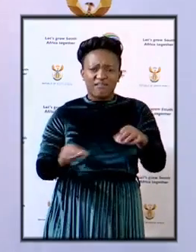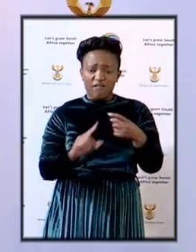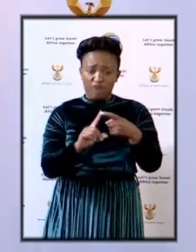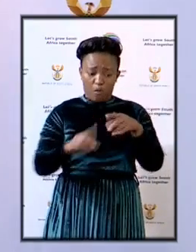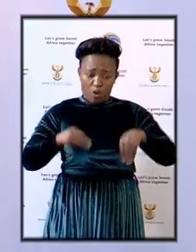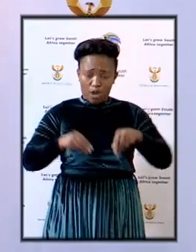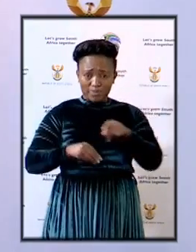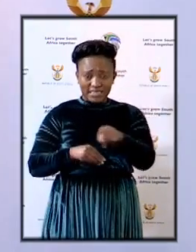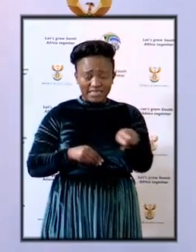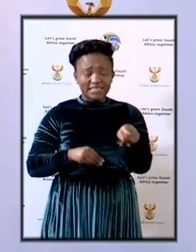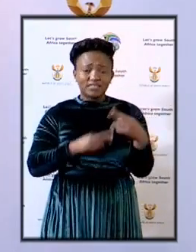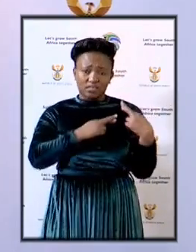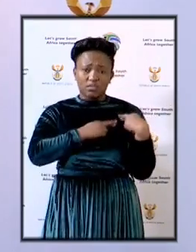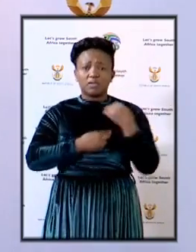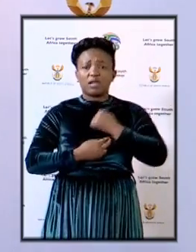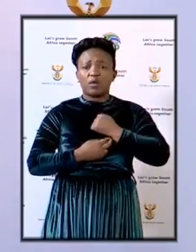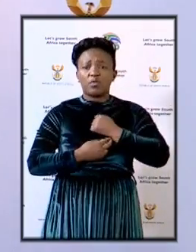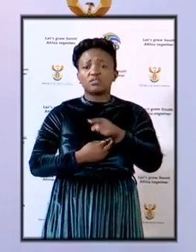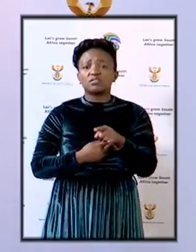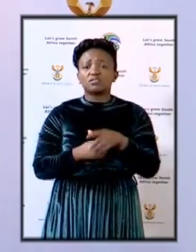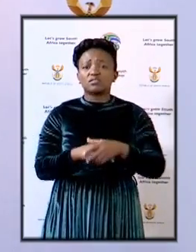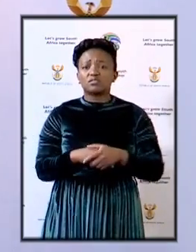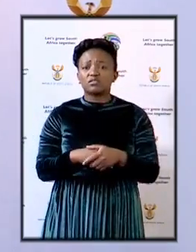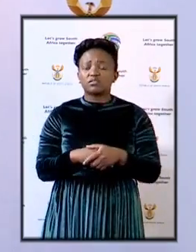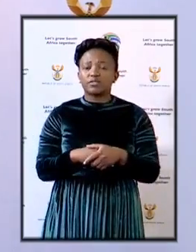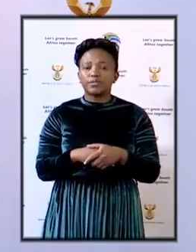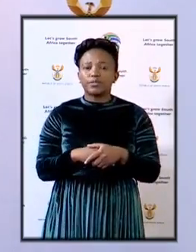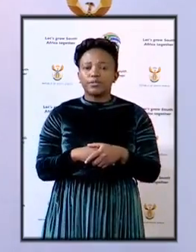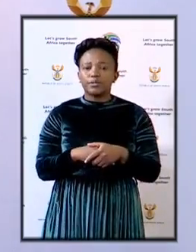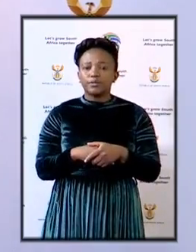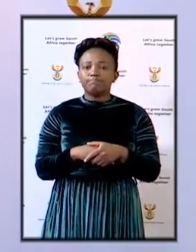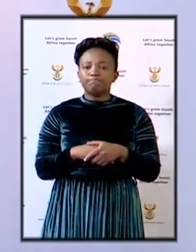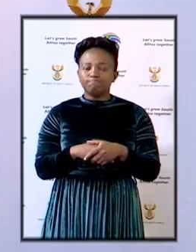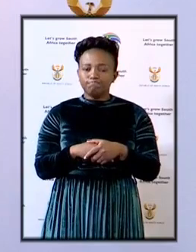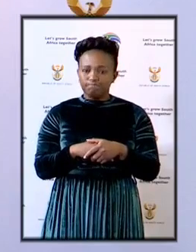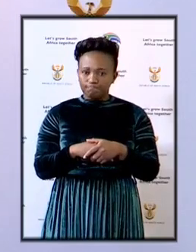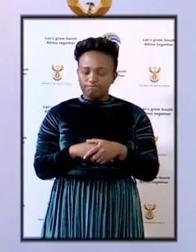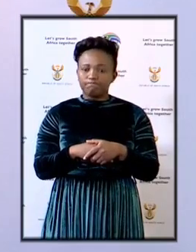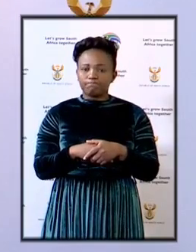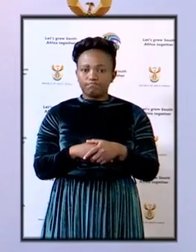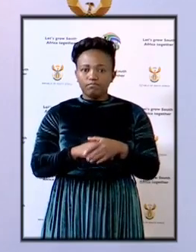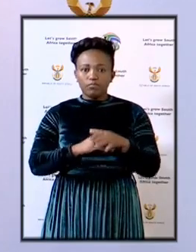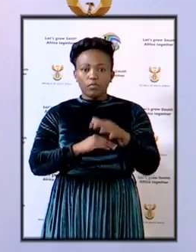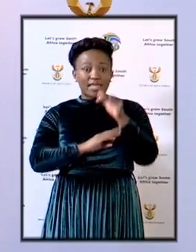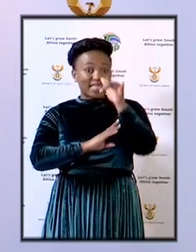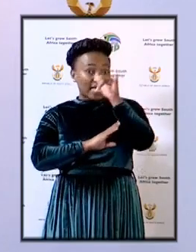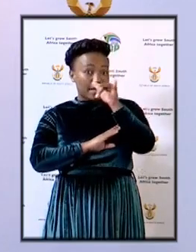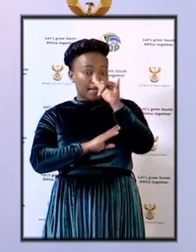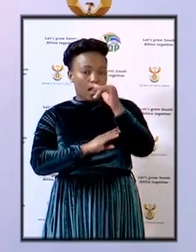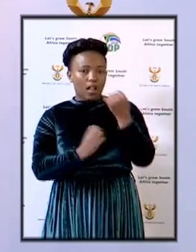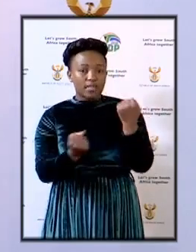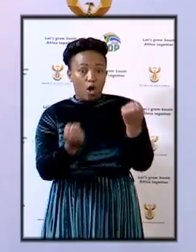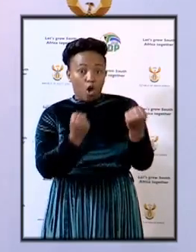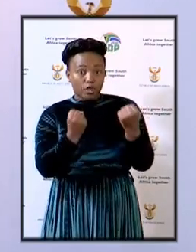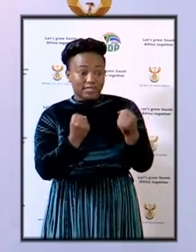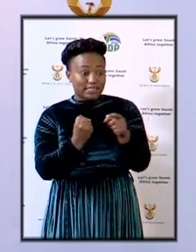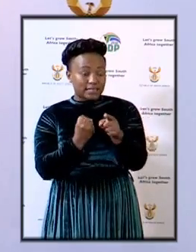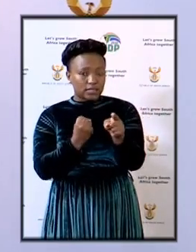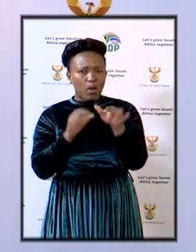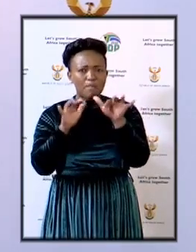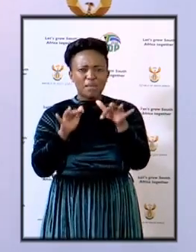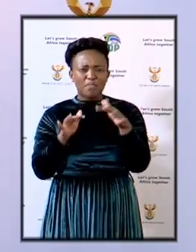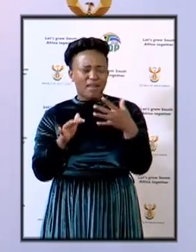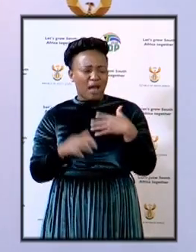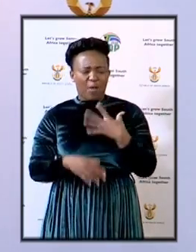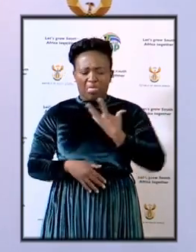corruption in this particular matter. We can only restore confidence in the criminal justice system if we